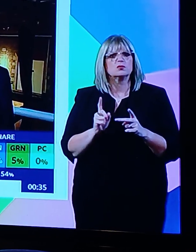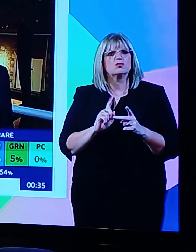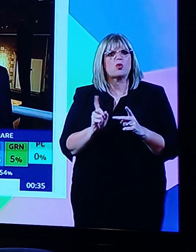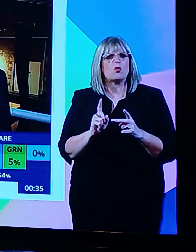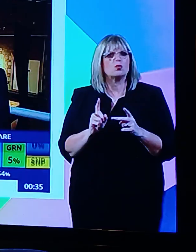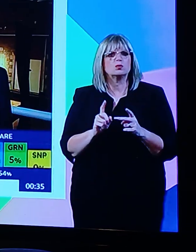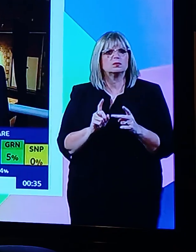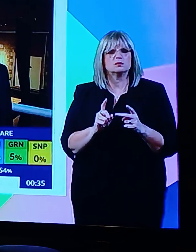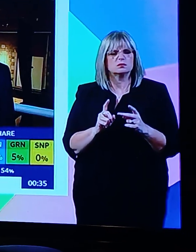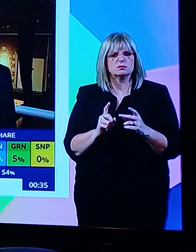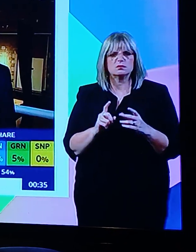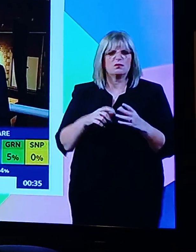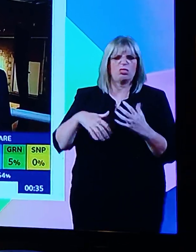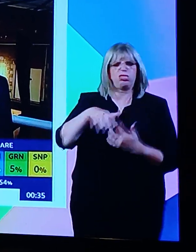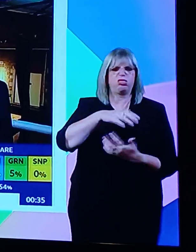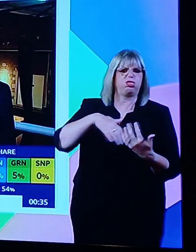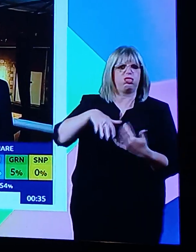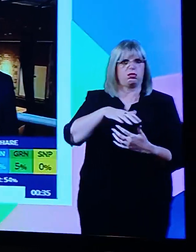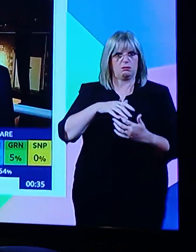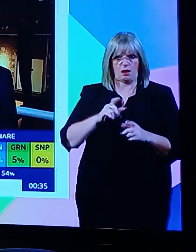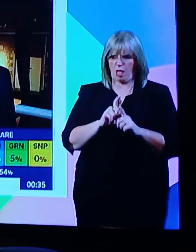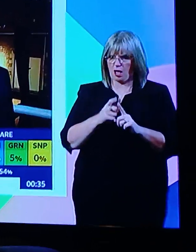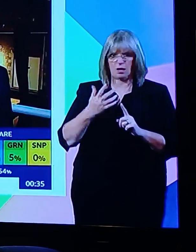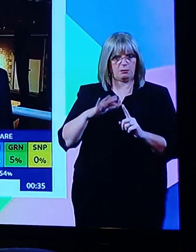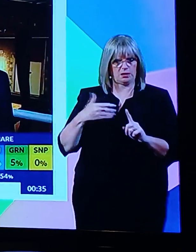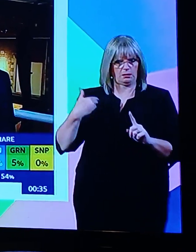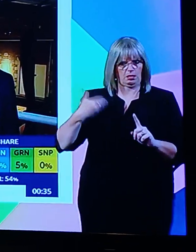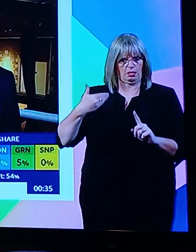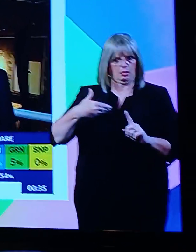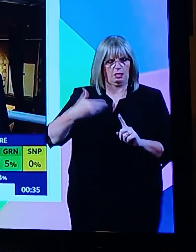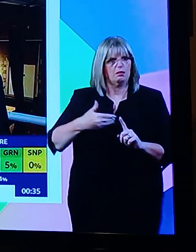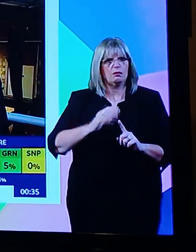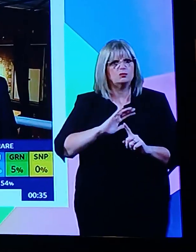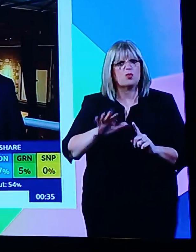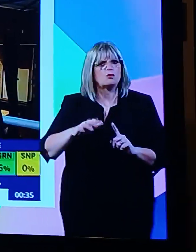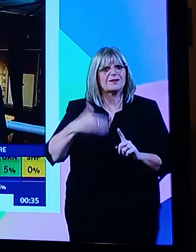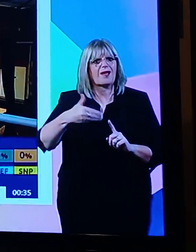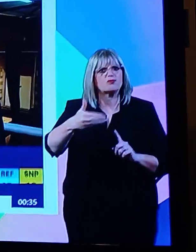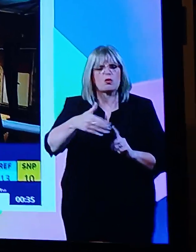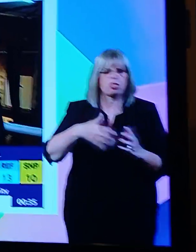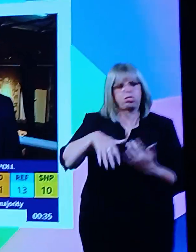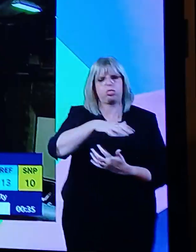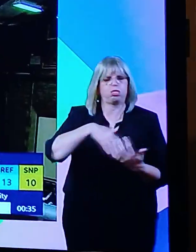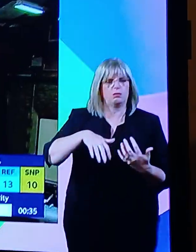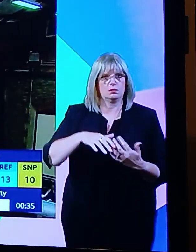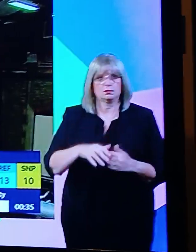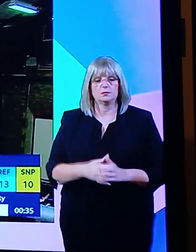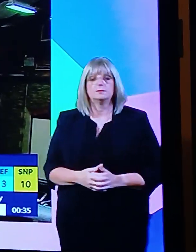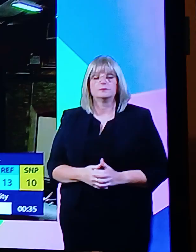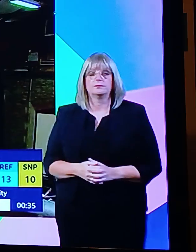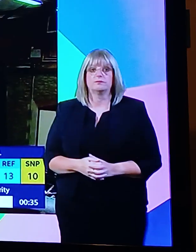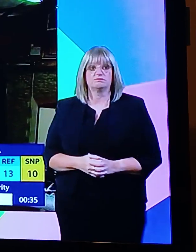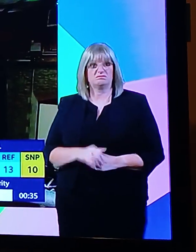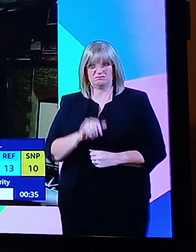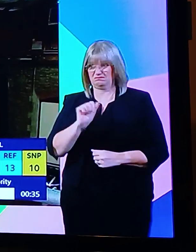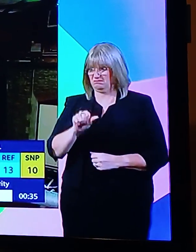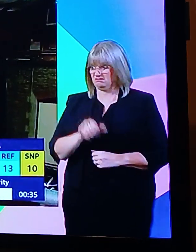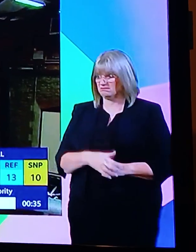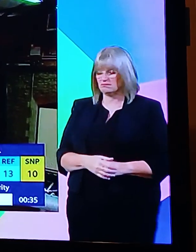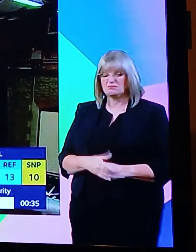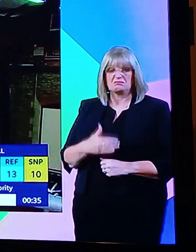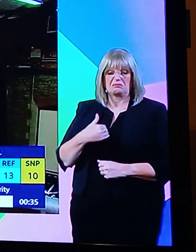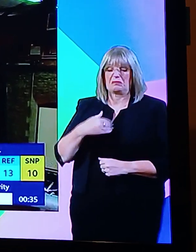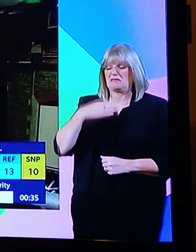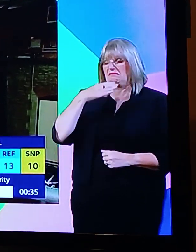in the way that you clearly feel they have done in recent years. Boris Johnson, the clown. I'm fed up with performance art